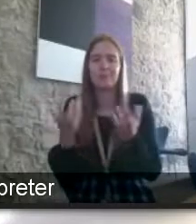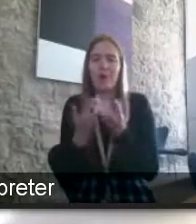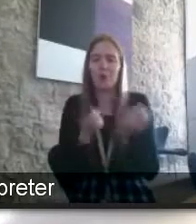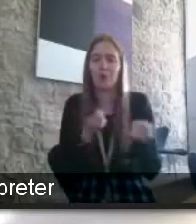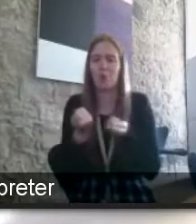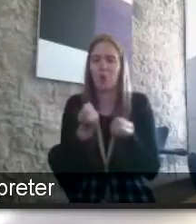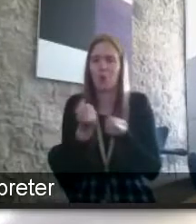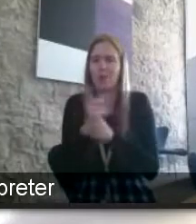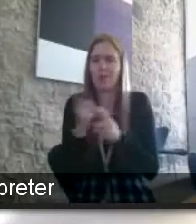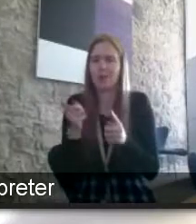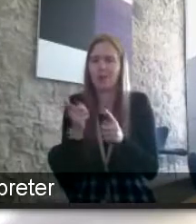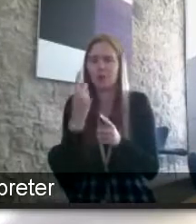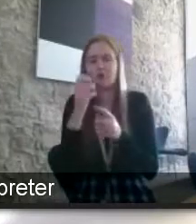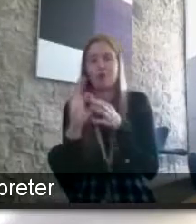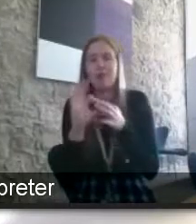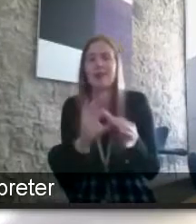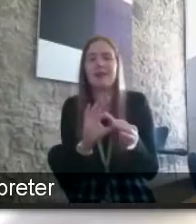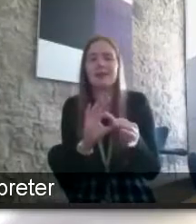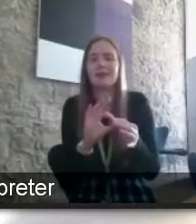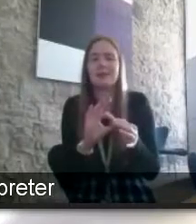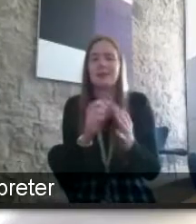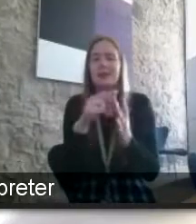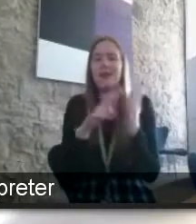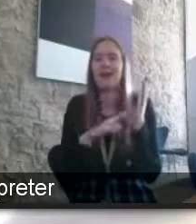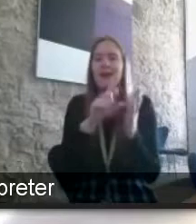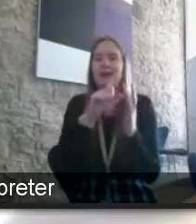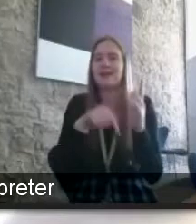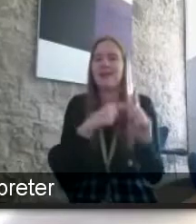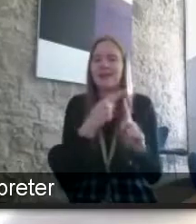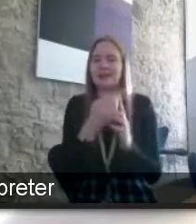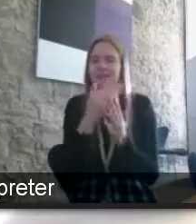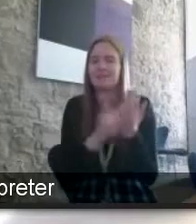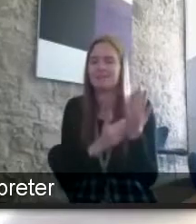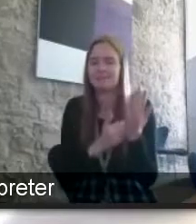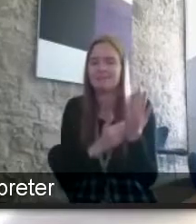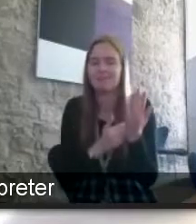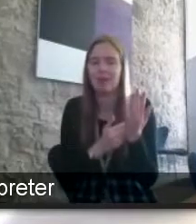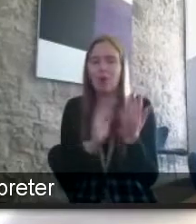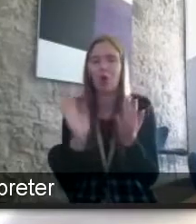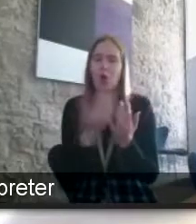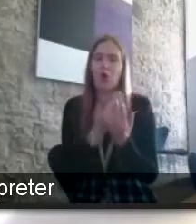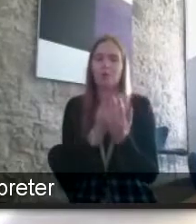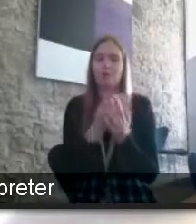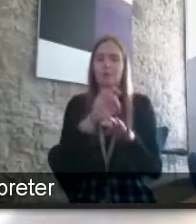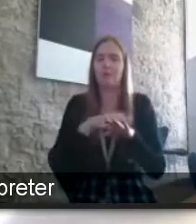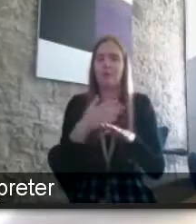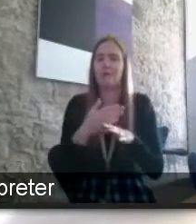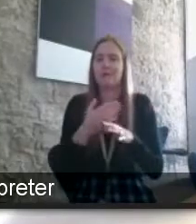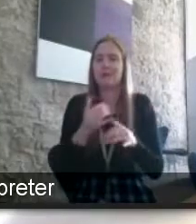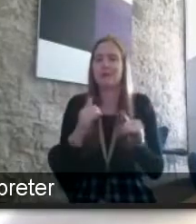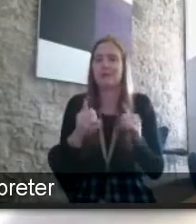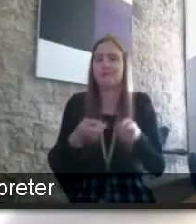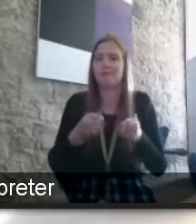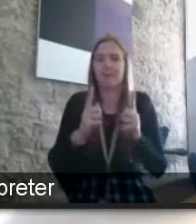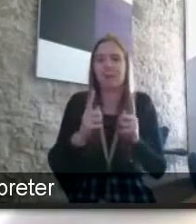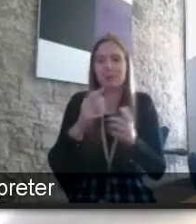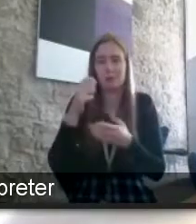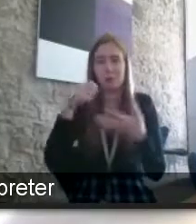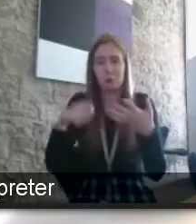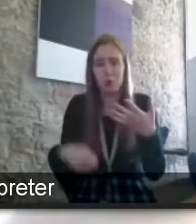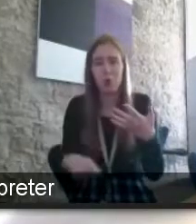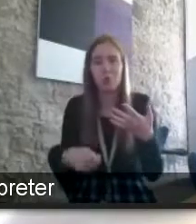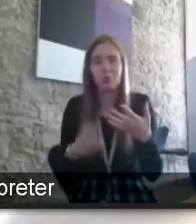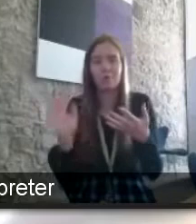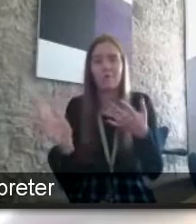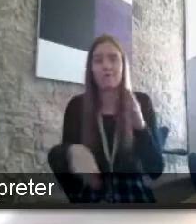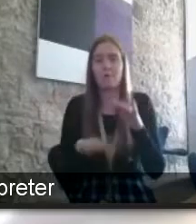perhaps this relates something down to the index but all performance management scores across all organizations i think